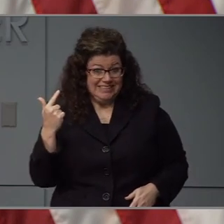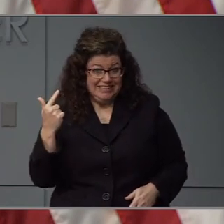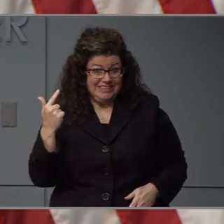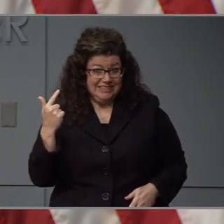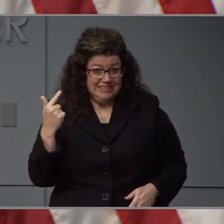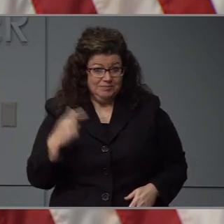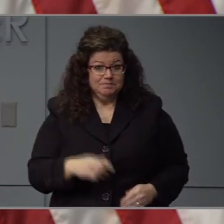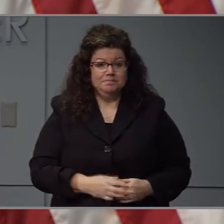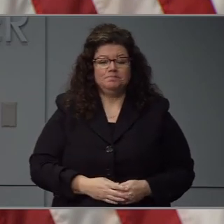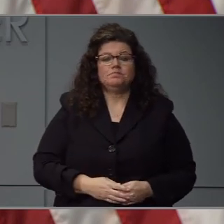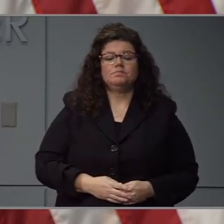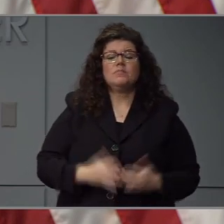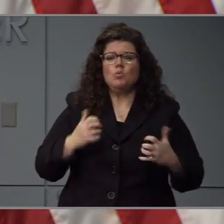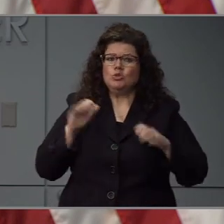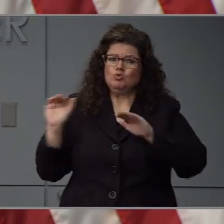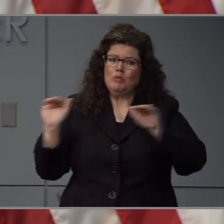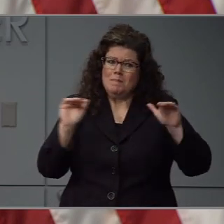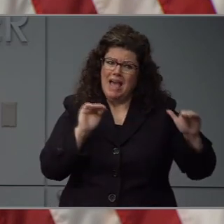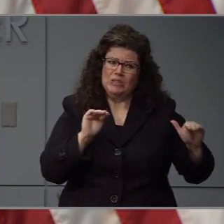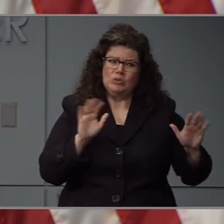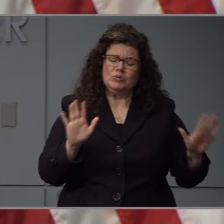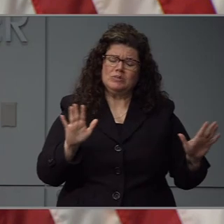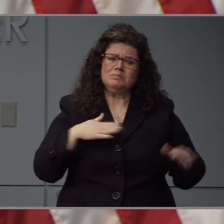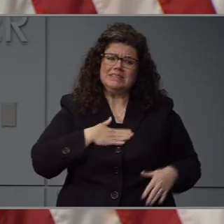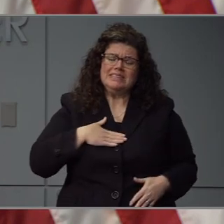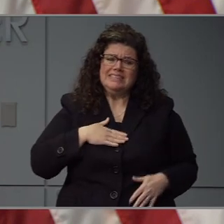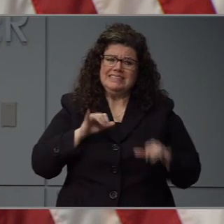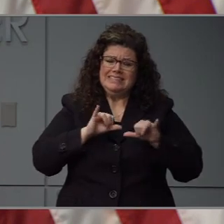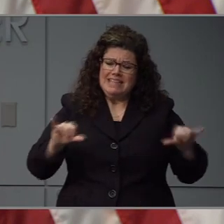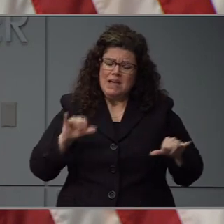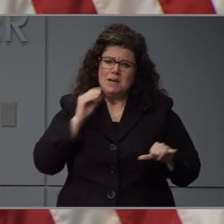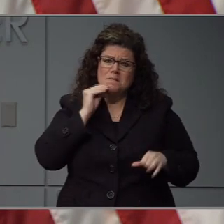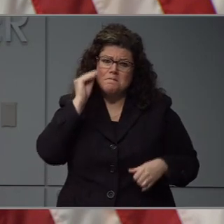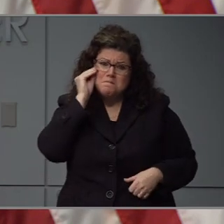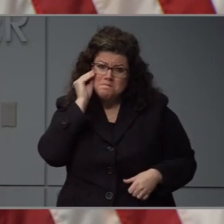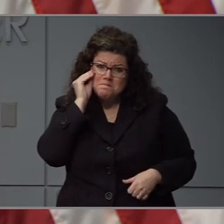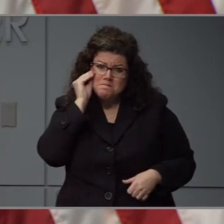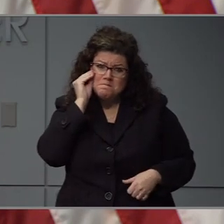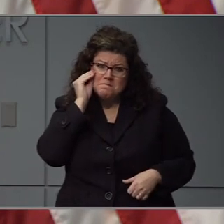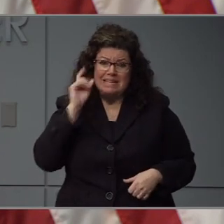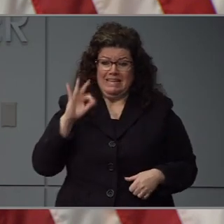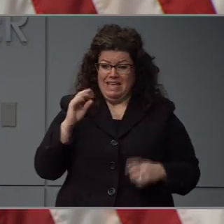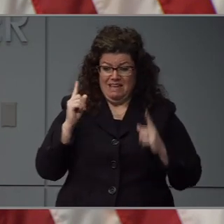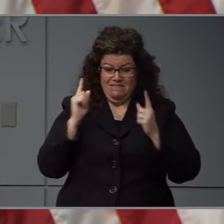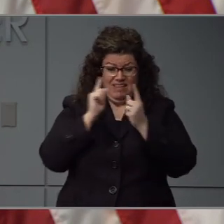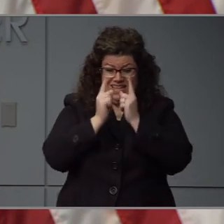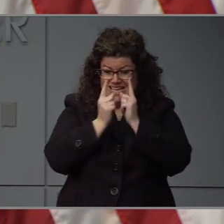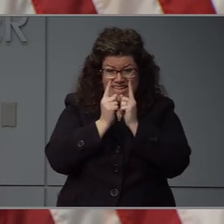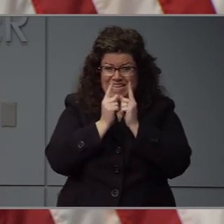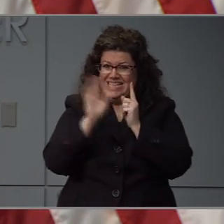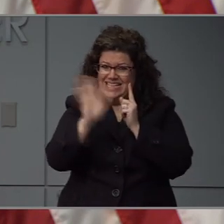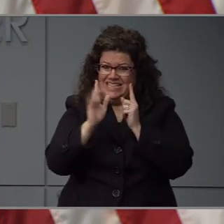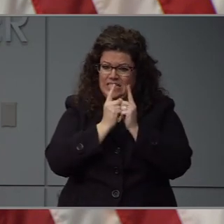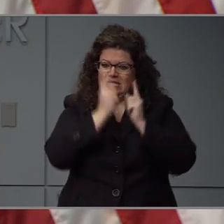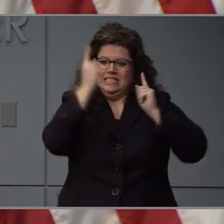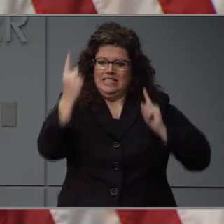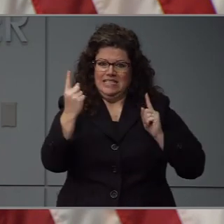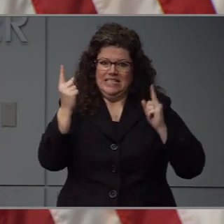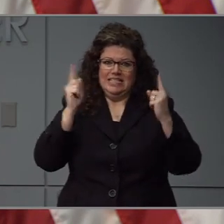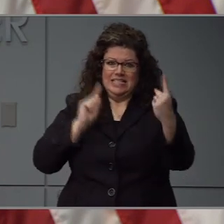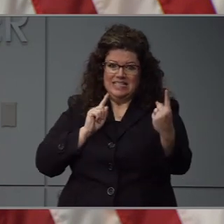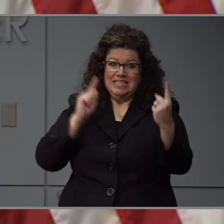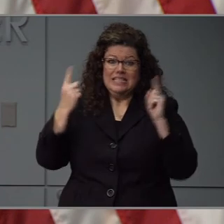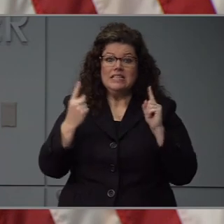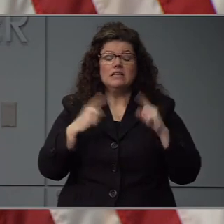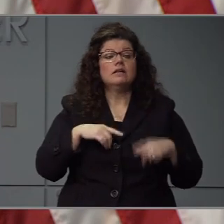remind all North Carolinians to stay at home and to observe the social distancing guidelines. Please refrain from calling to report those